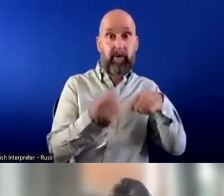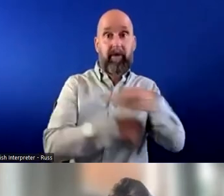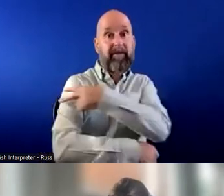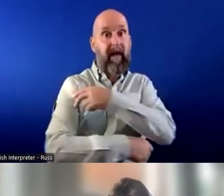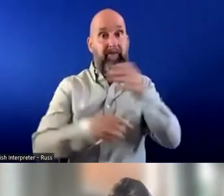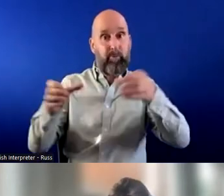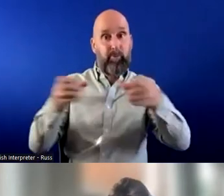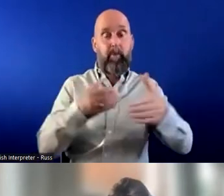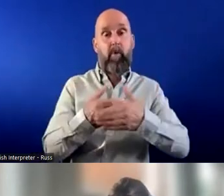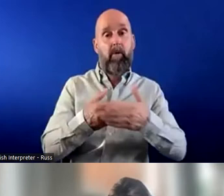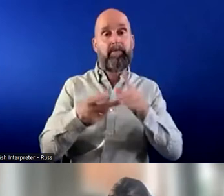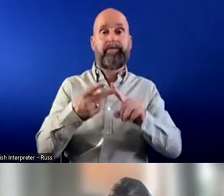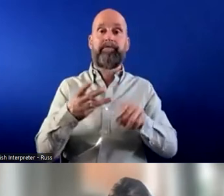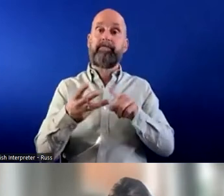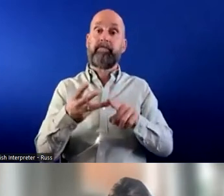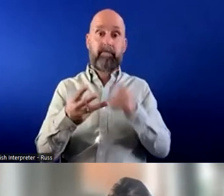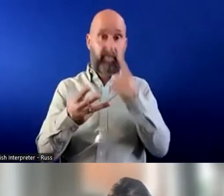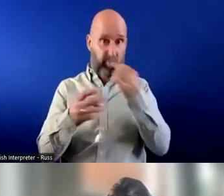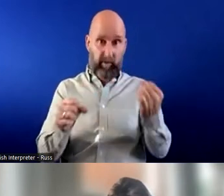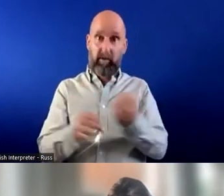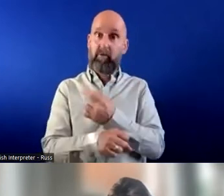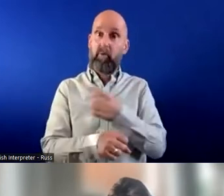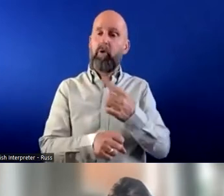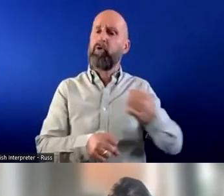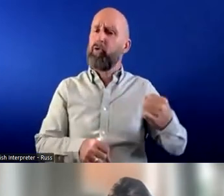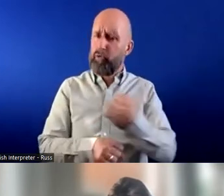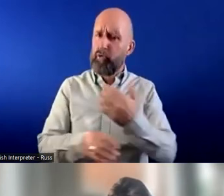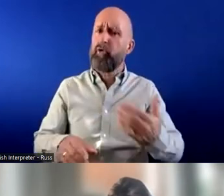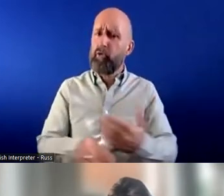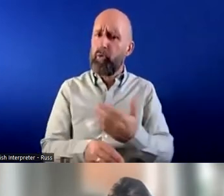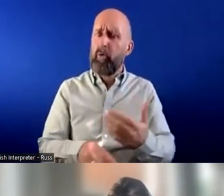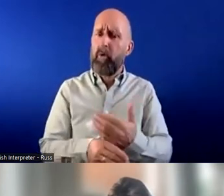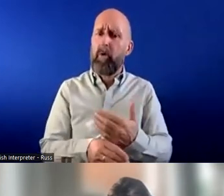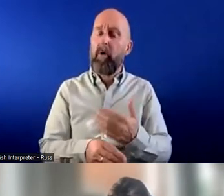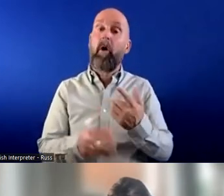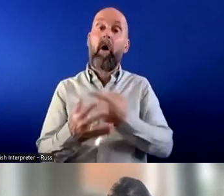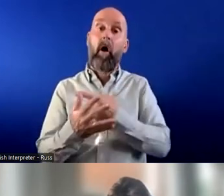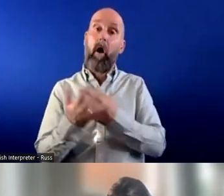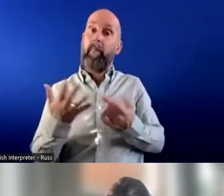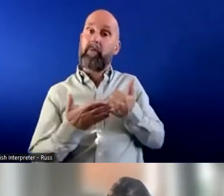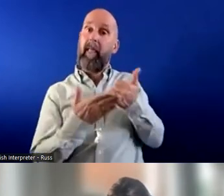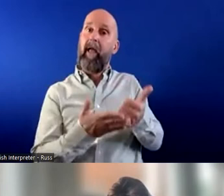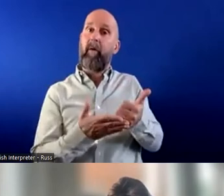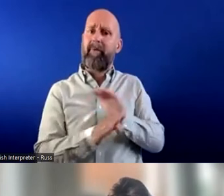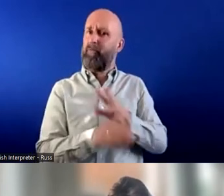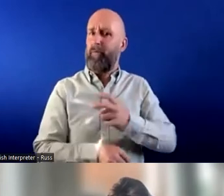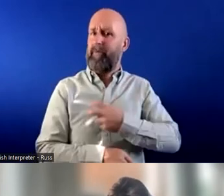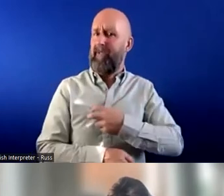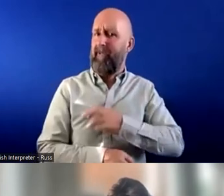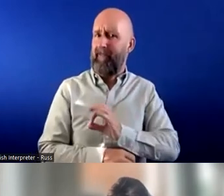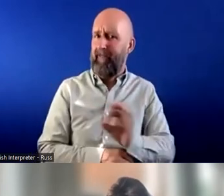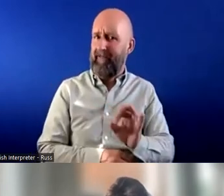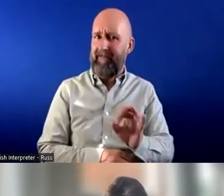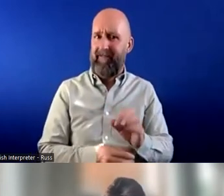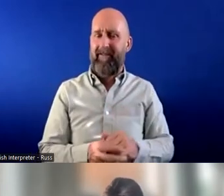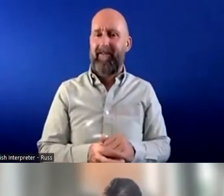uh it's something you can do it's something you should do and help is at hand it's not as scary as you might think and you've seen